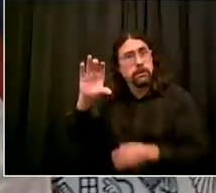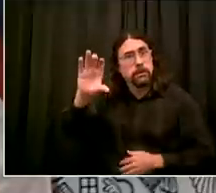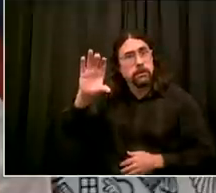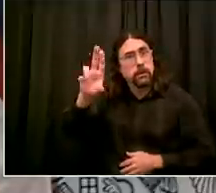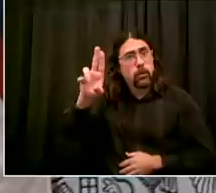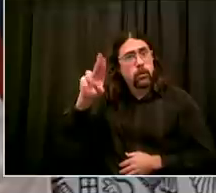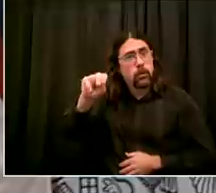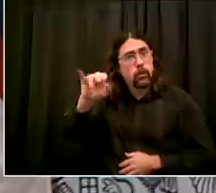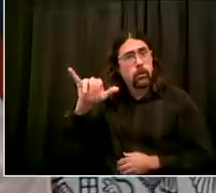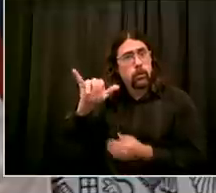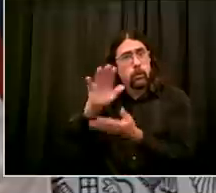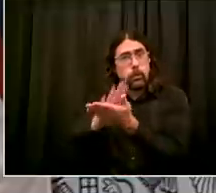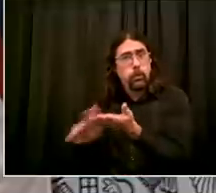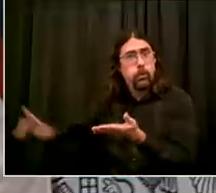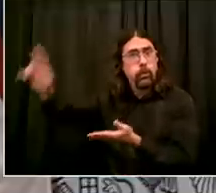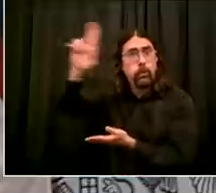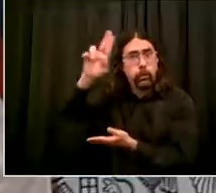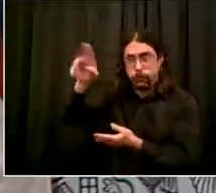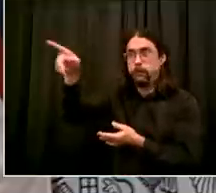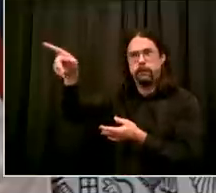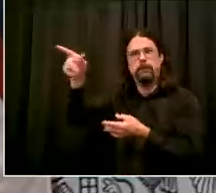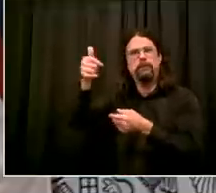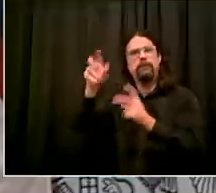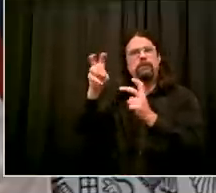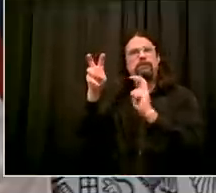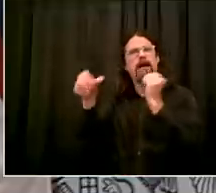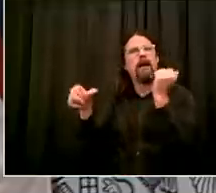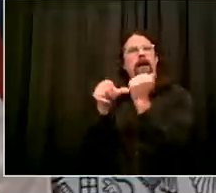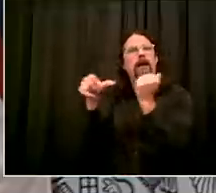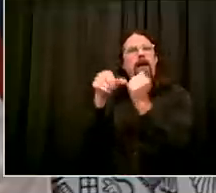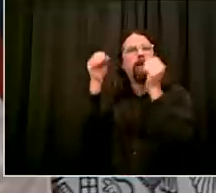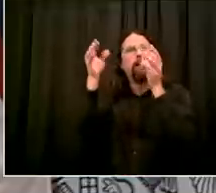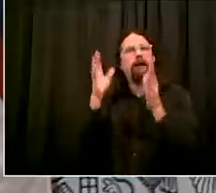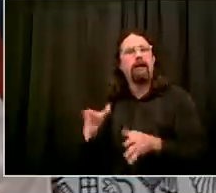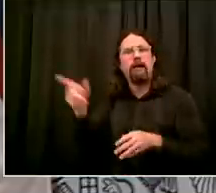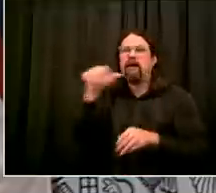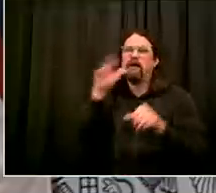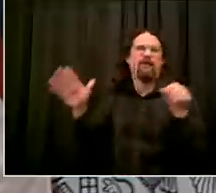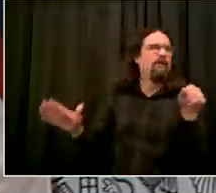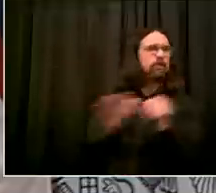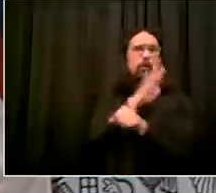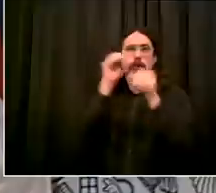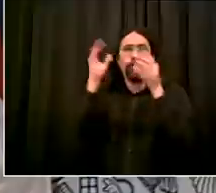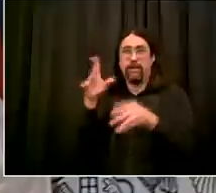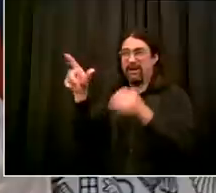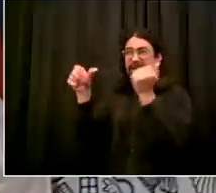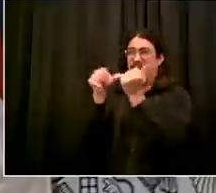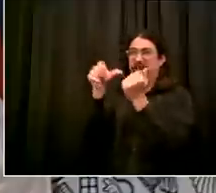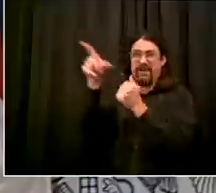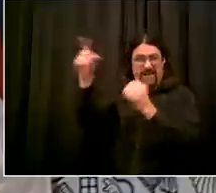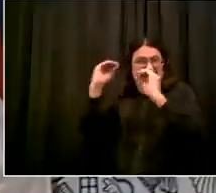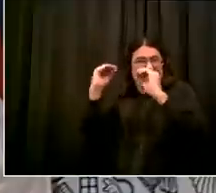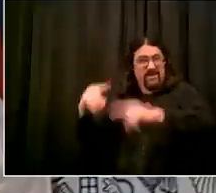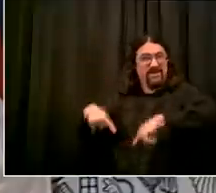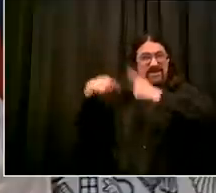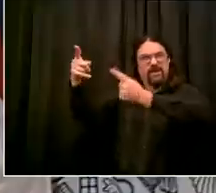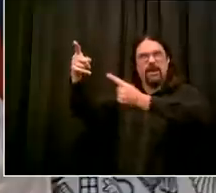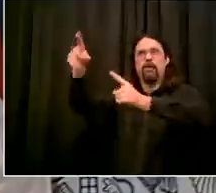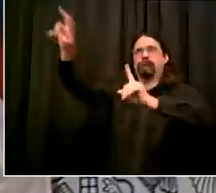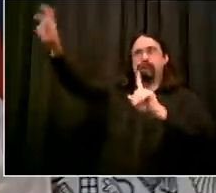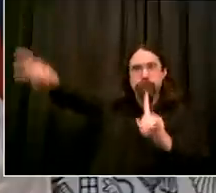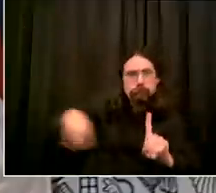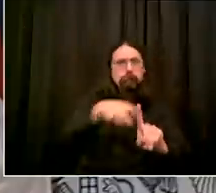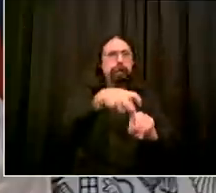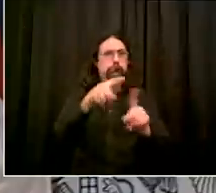which is the other x factor here because of this very tough economy and we will have the people we need we're always looking for